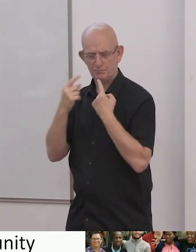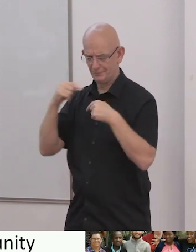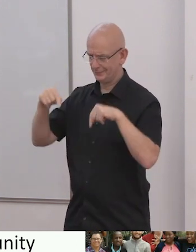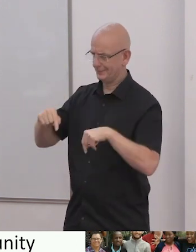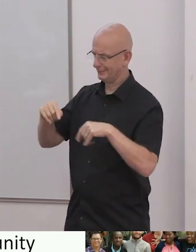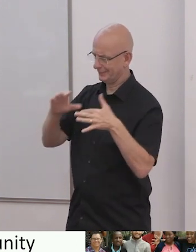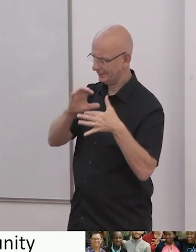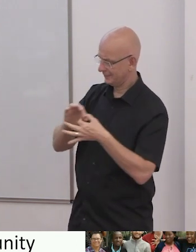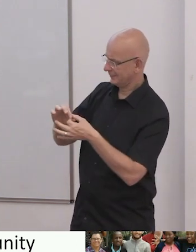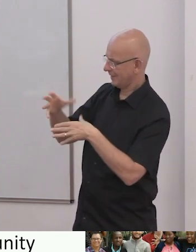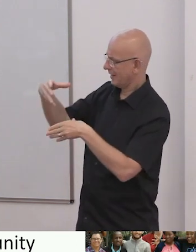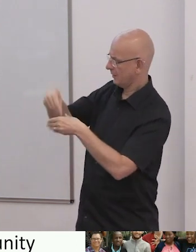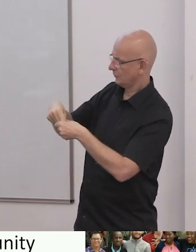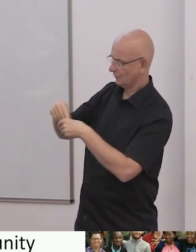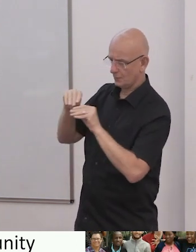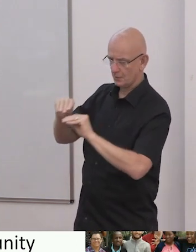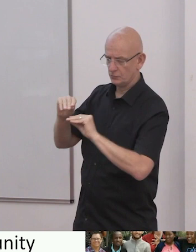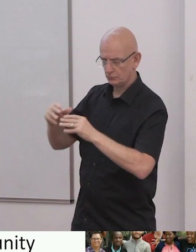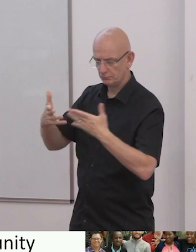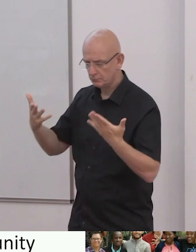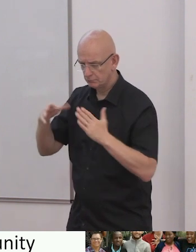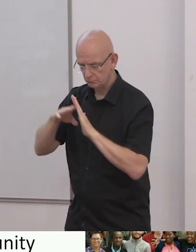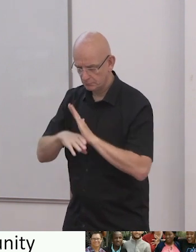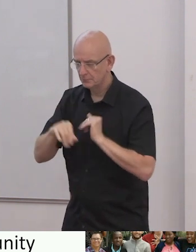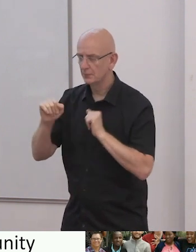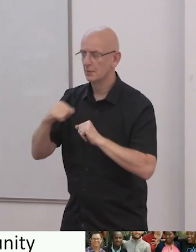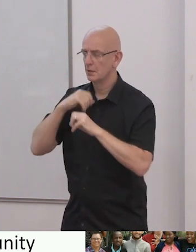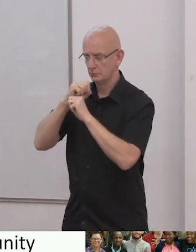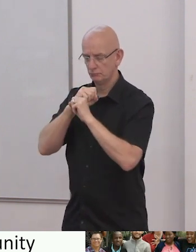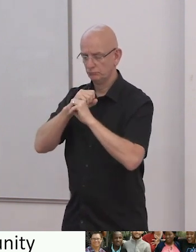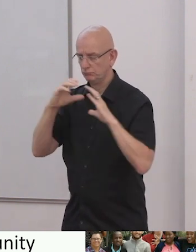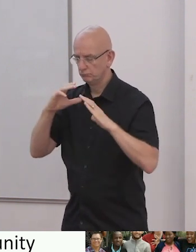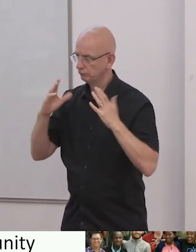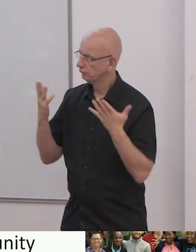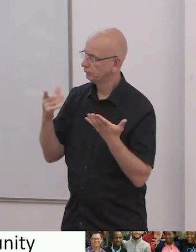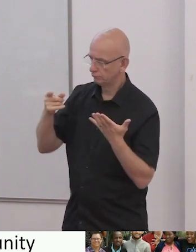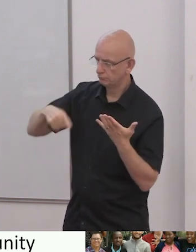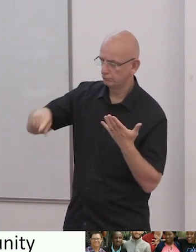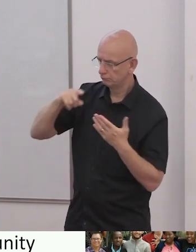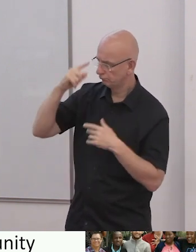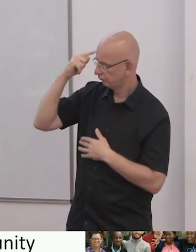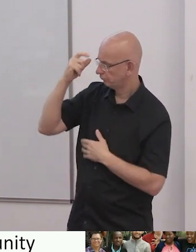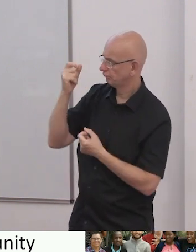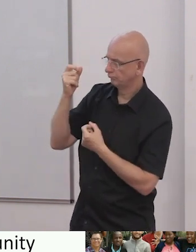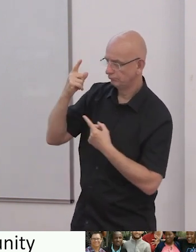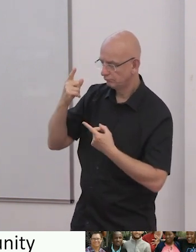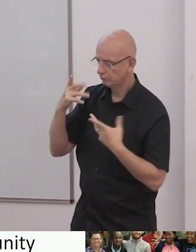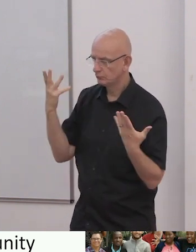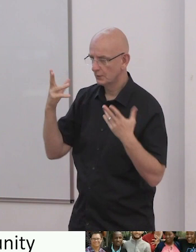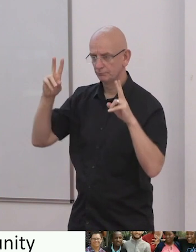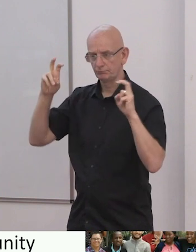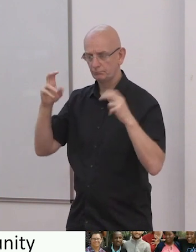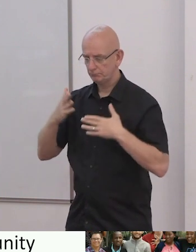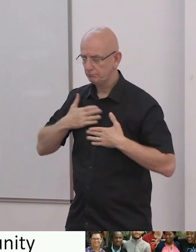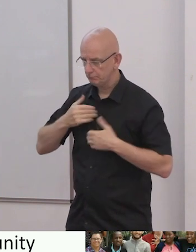what Inclusion International is. Inclusion International is the international network of